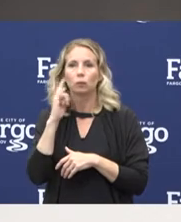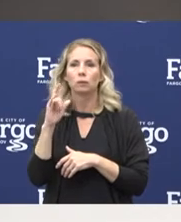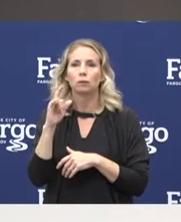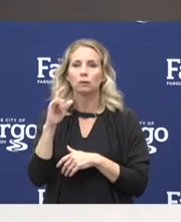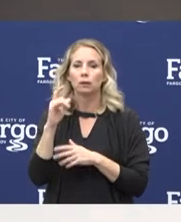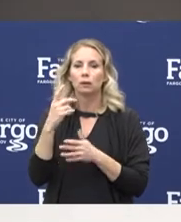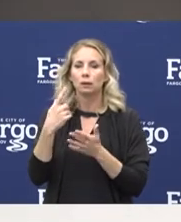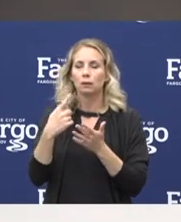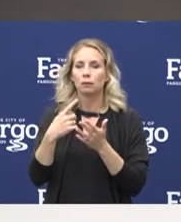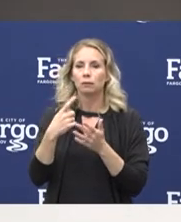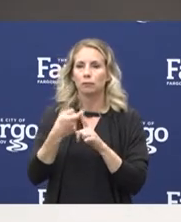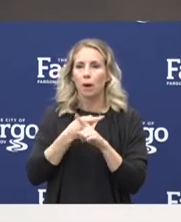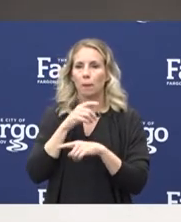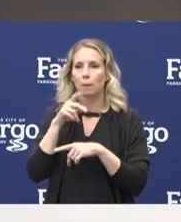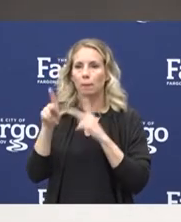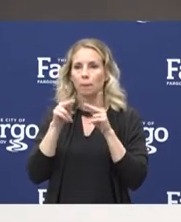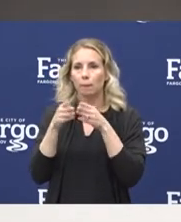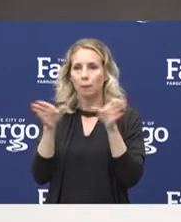Kathy?